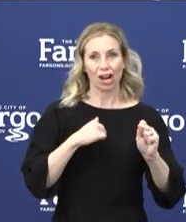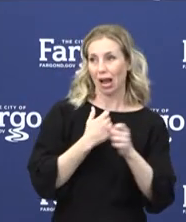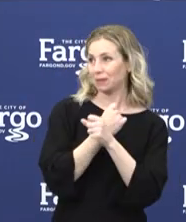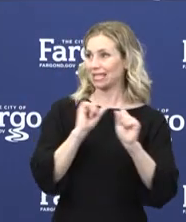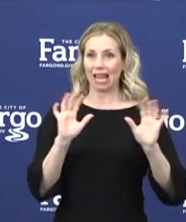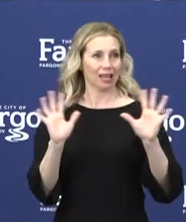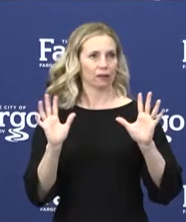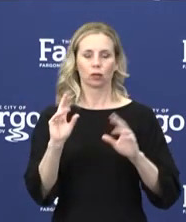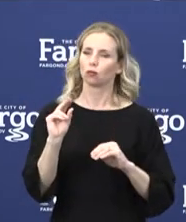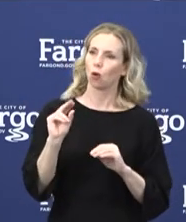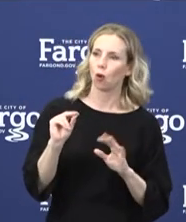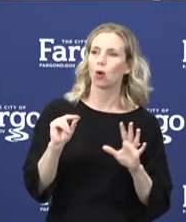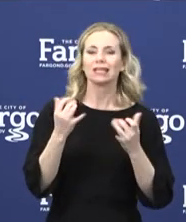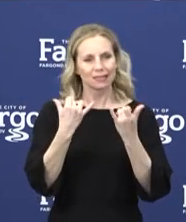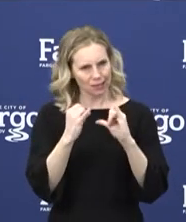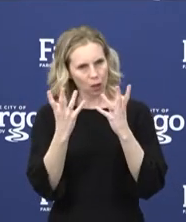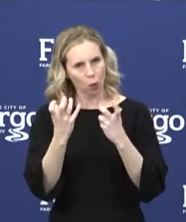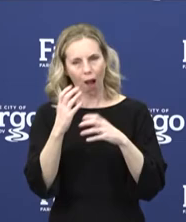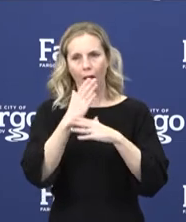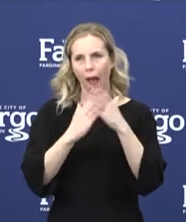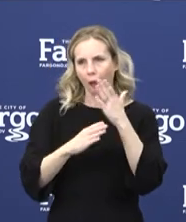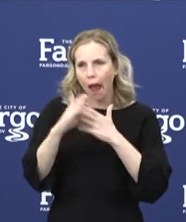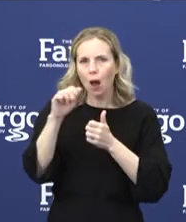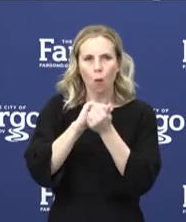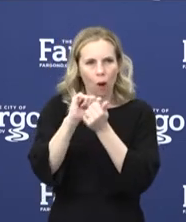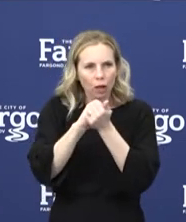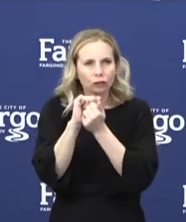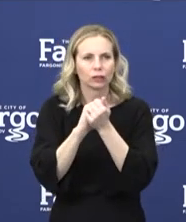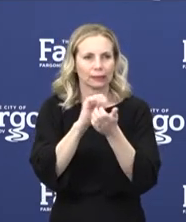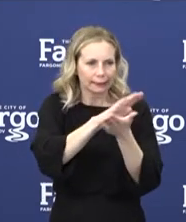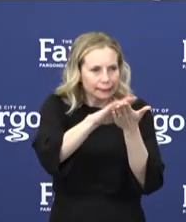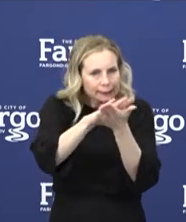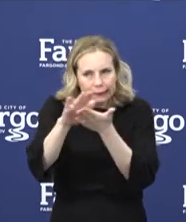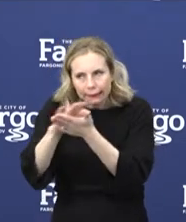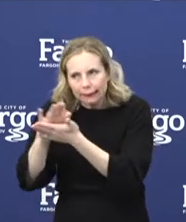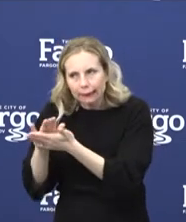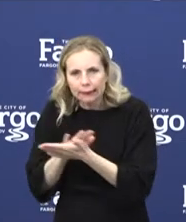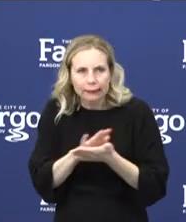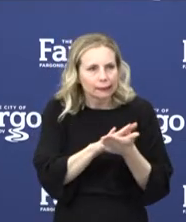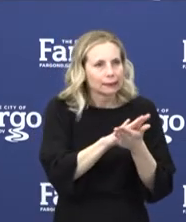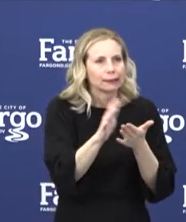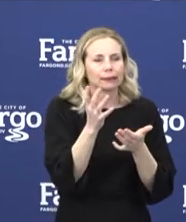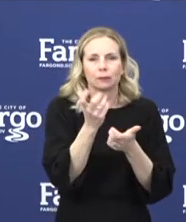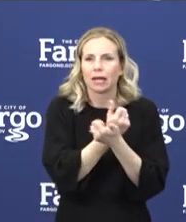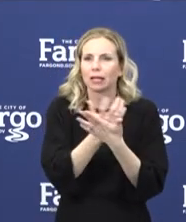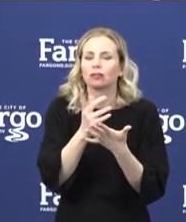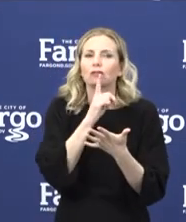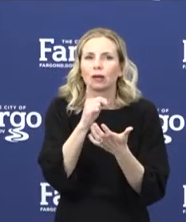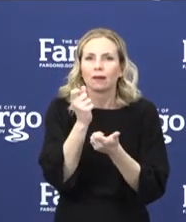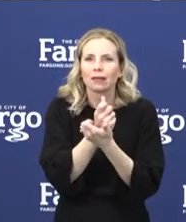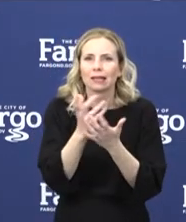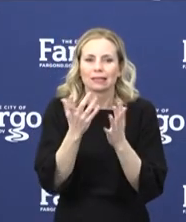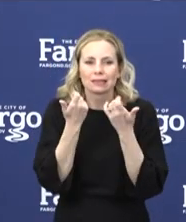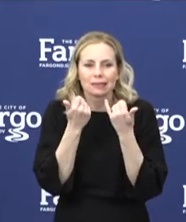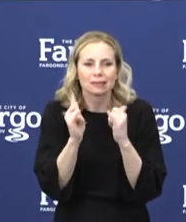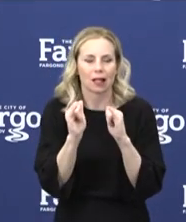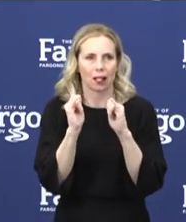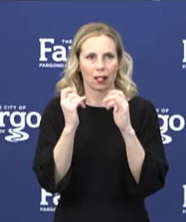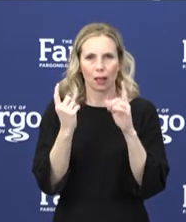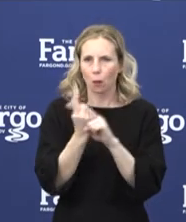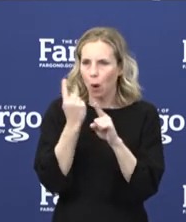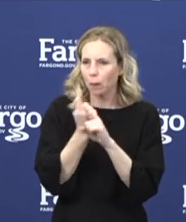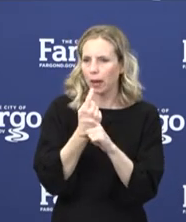to make sure that we're doing our hand washing, we're wiping down hard surfaces, we're washing and taking care of our masks appropriately.